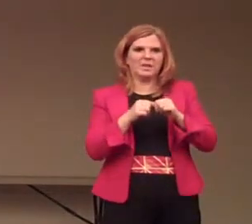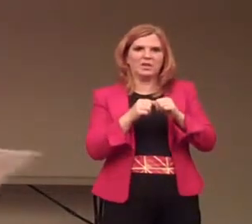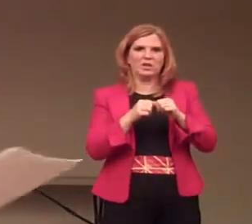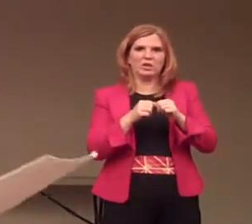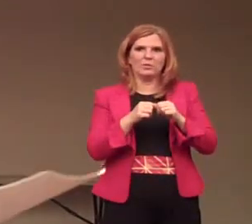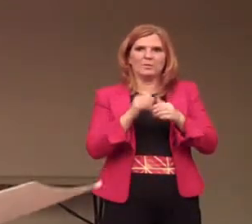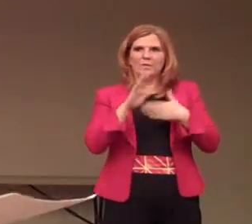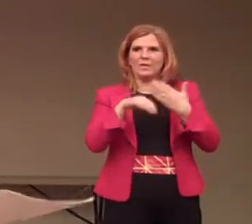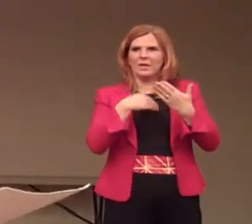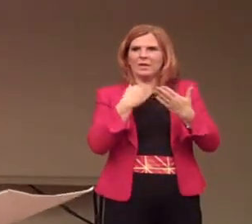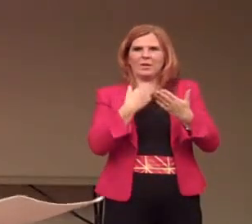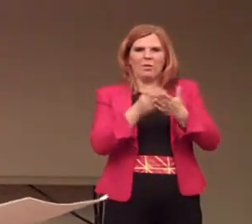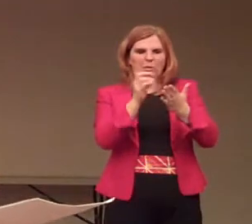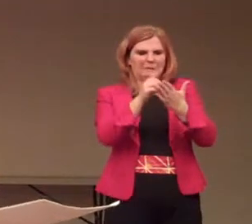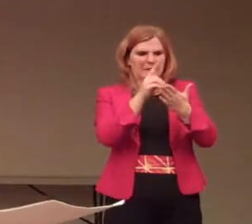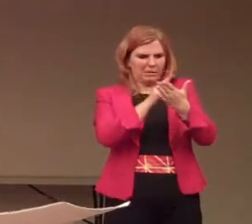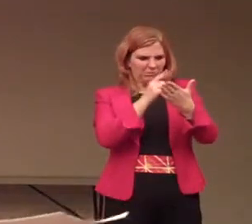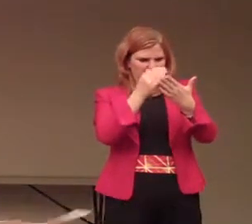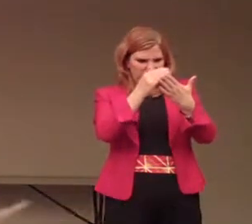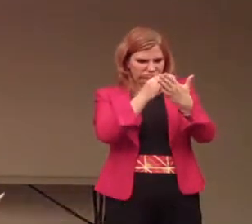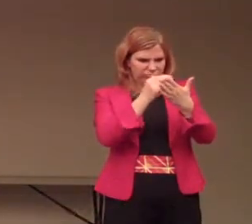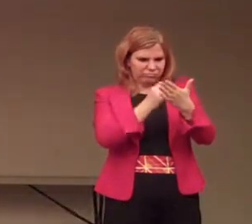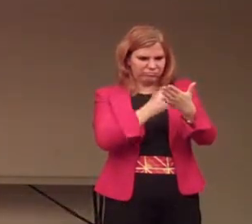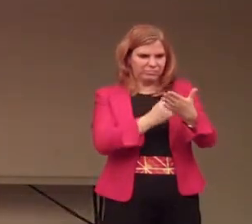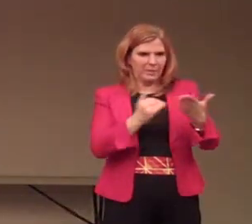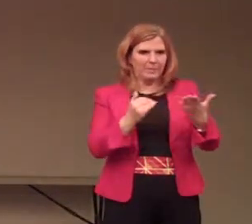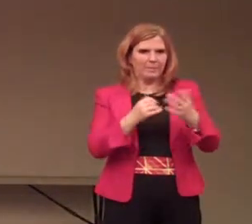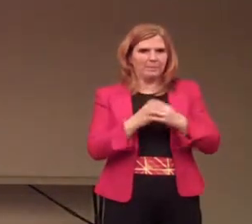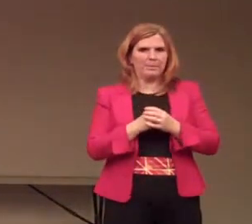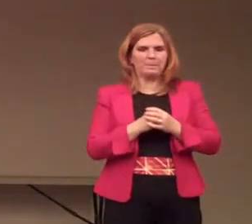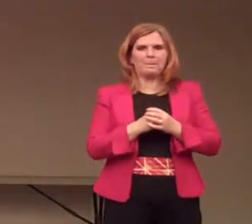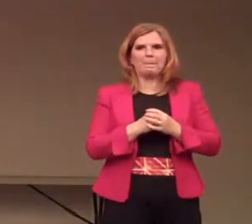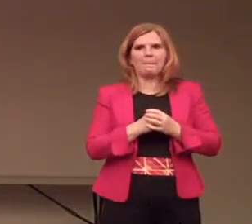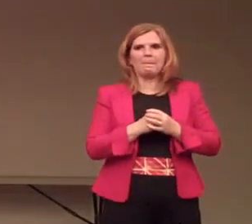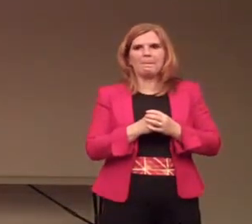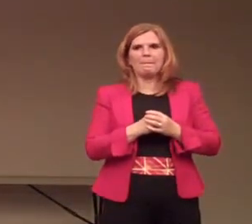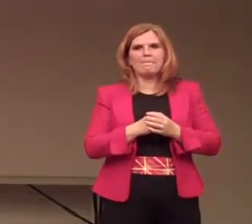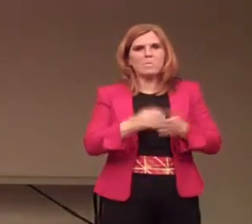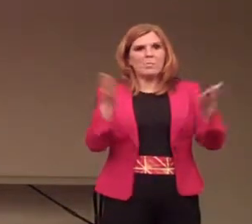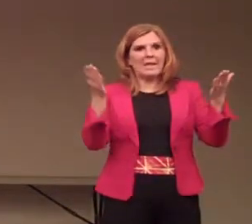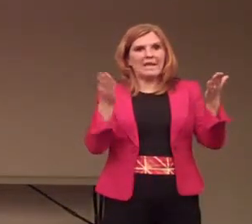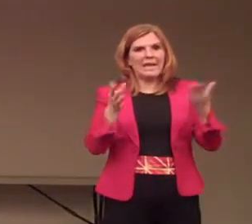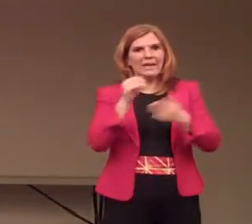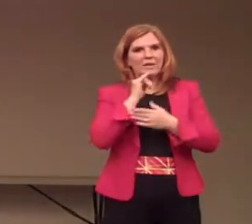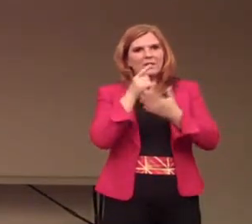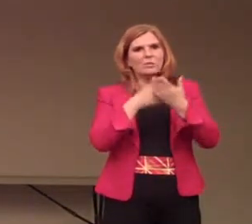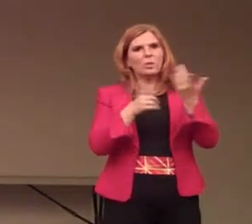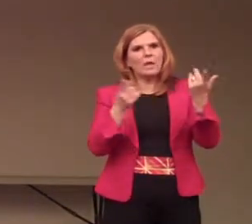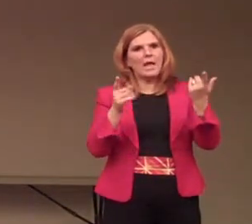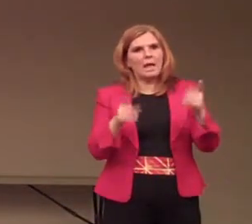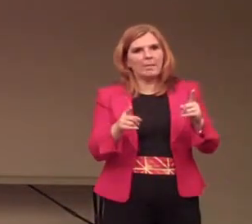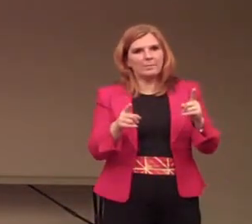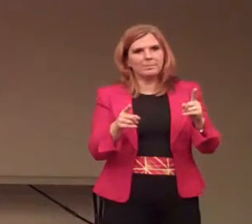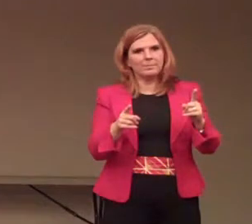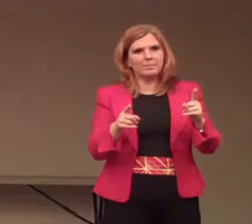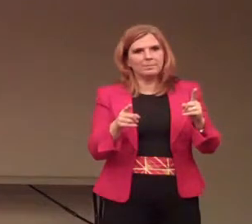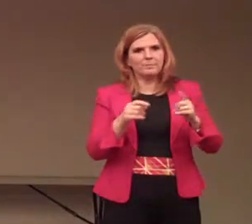All the details. All the details. Here is what had happened.